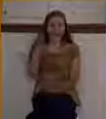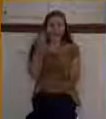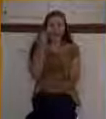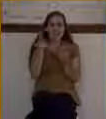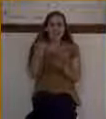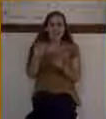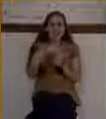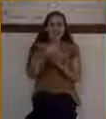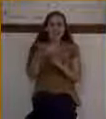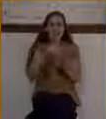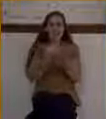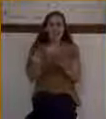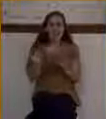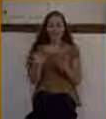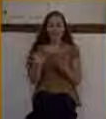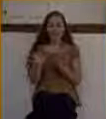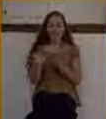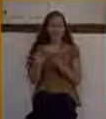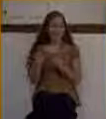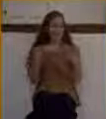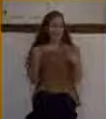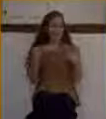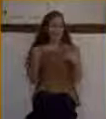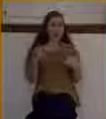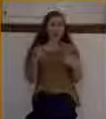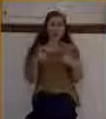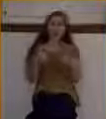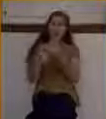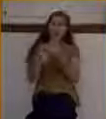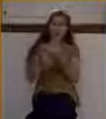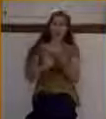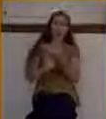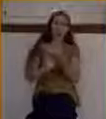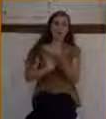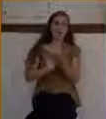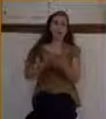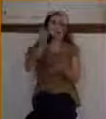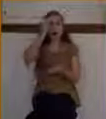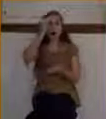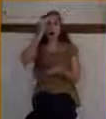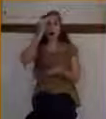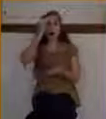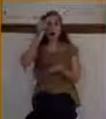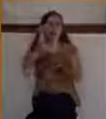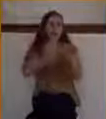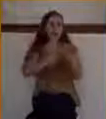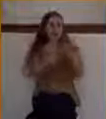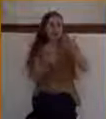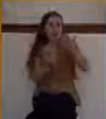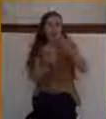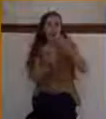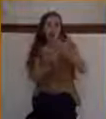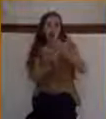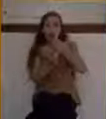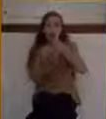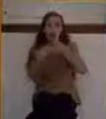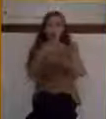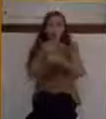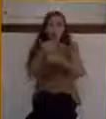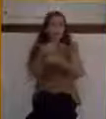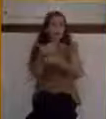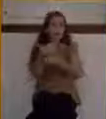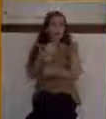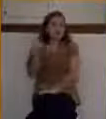Even today, with all the medical breakthroughs, with all the technology that we have, there's no cure for